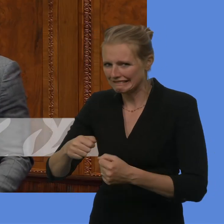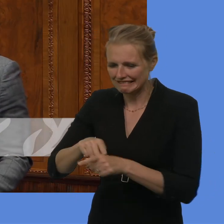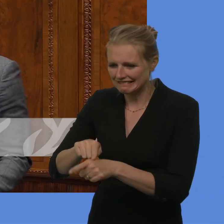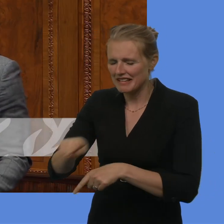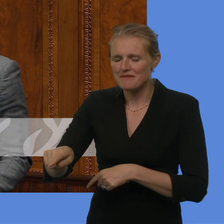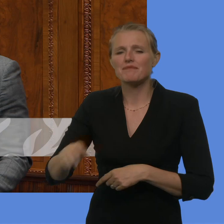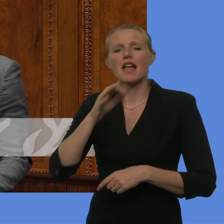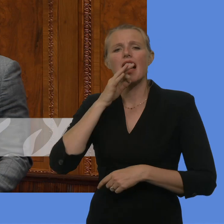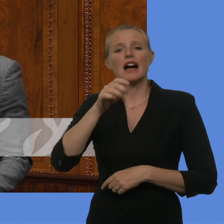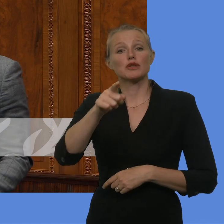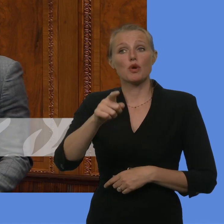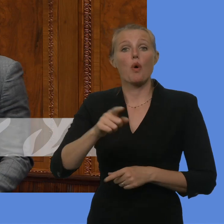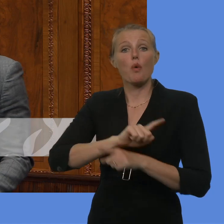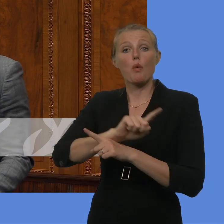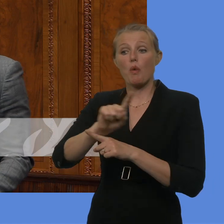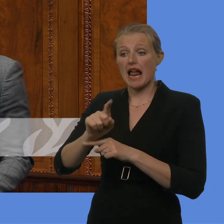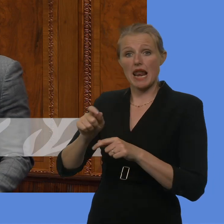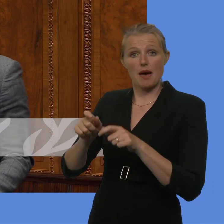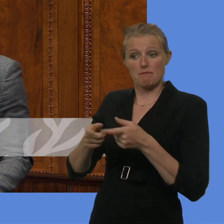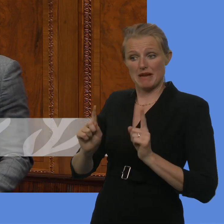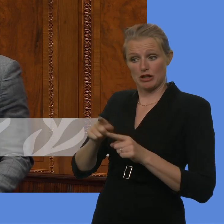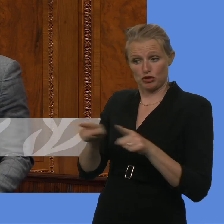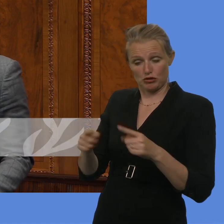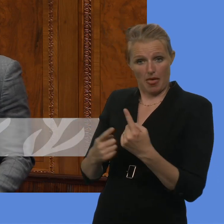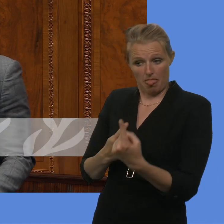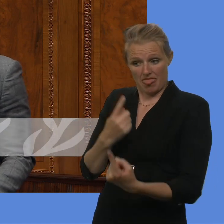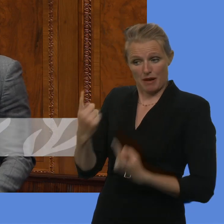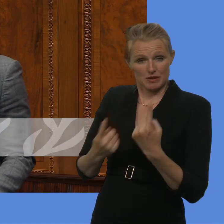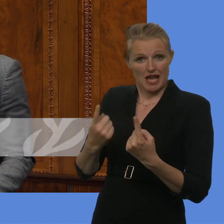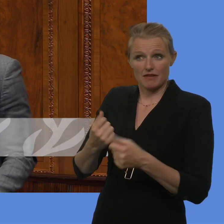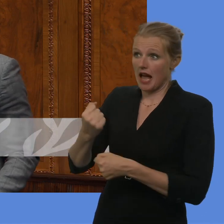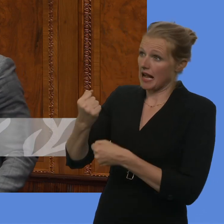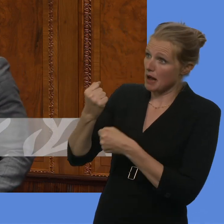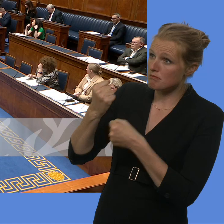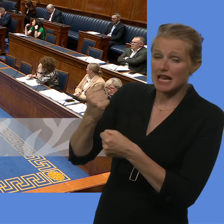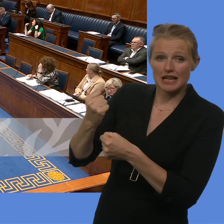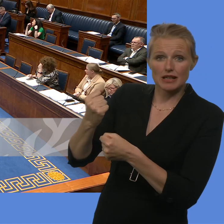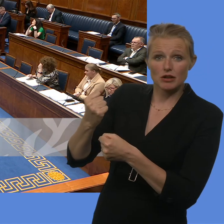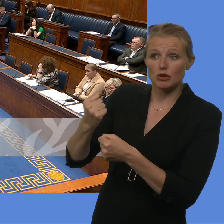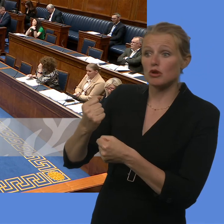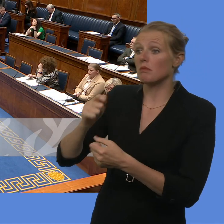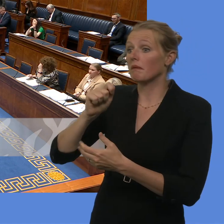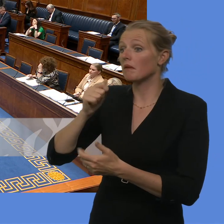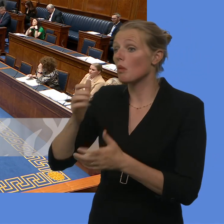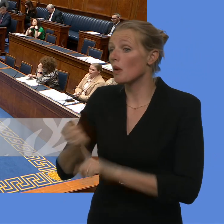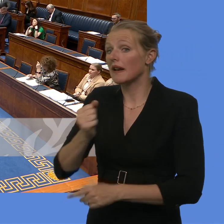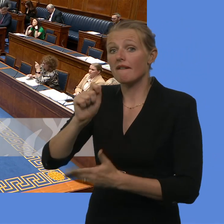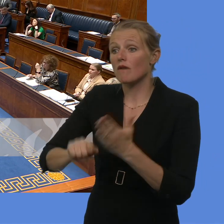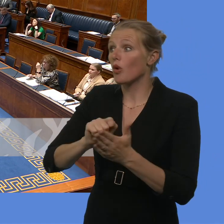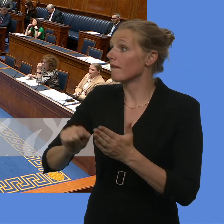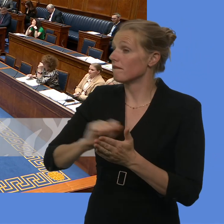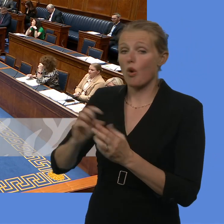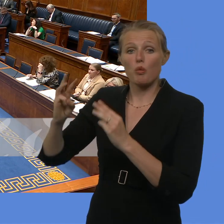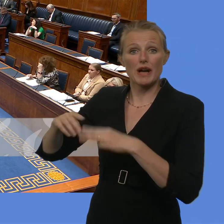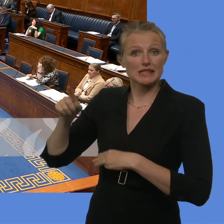step down whilst campaigning for and seeking election to other legislators? Minister. Thank